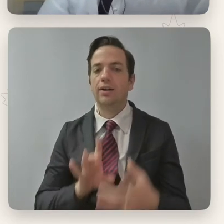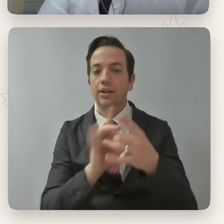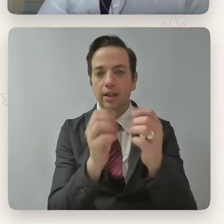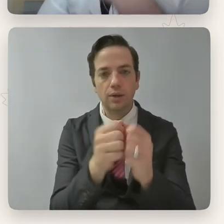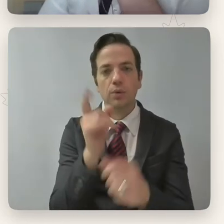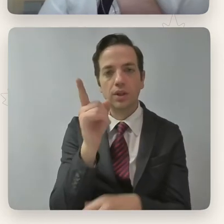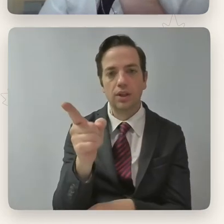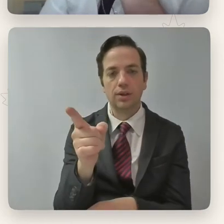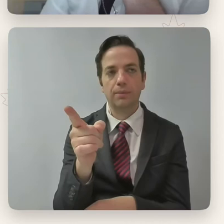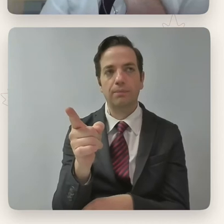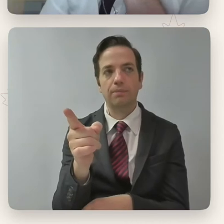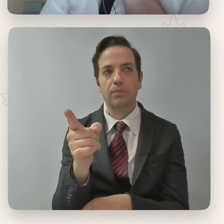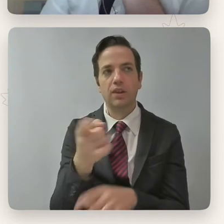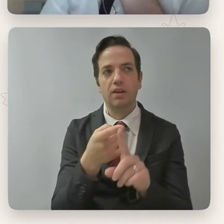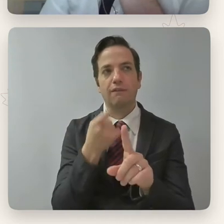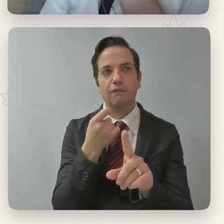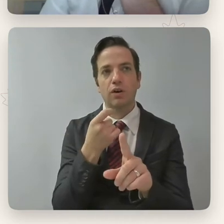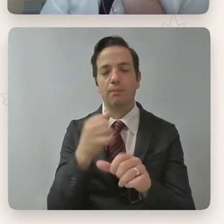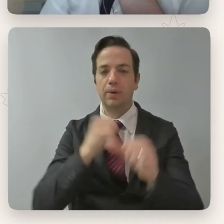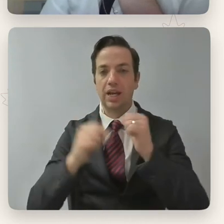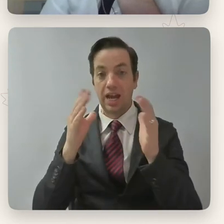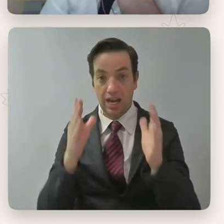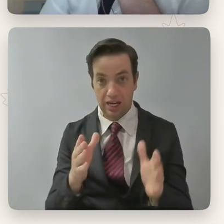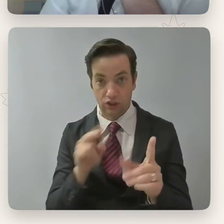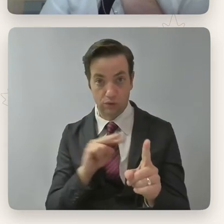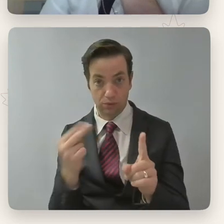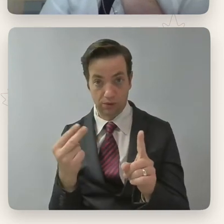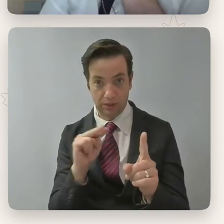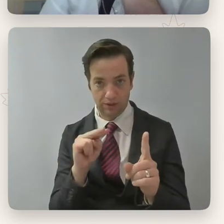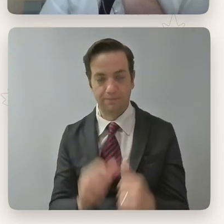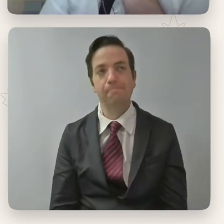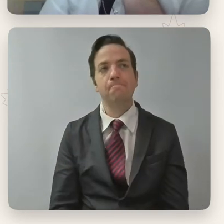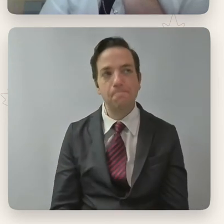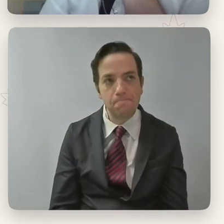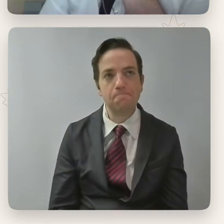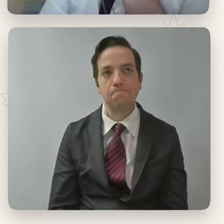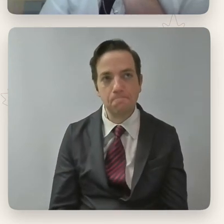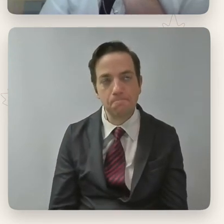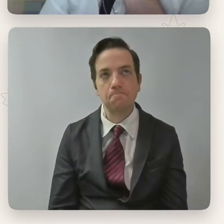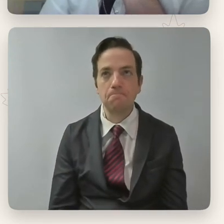coming from an actor's point of view, there is a huge